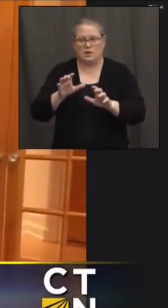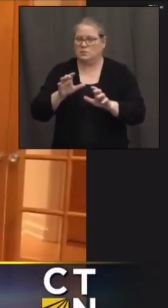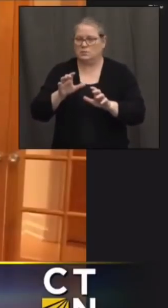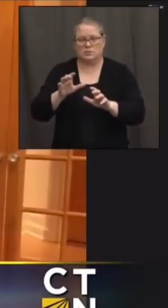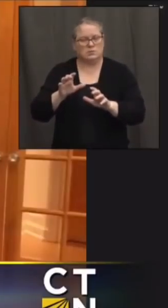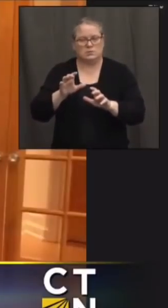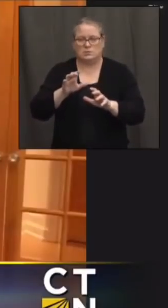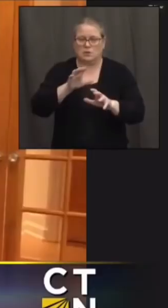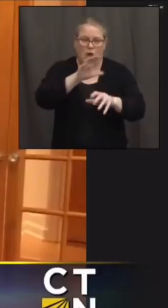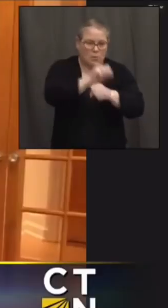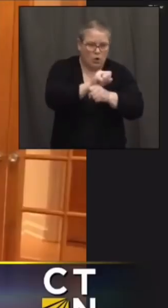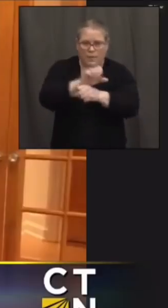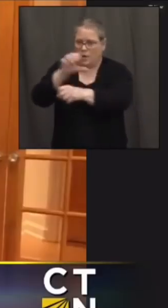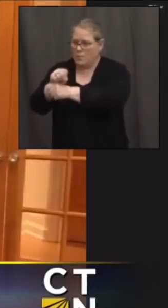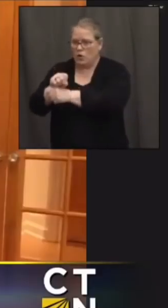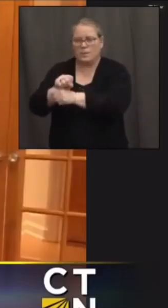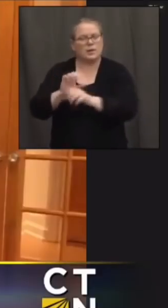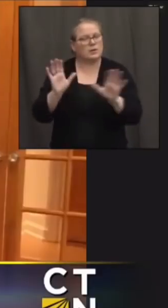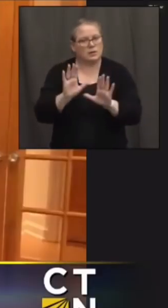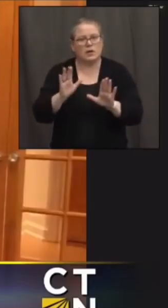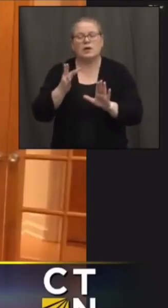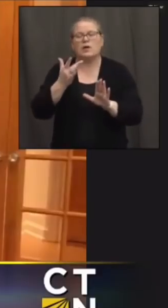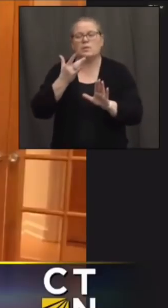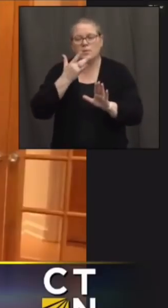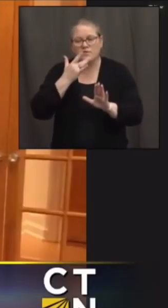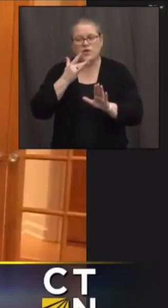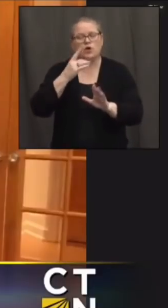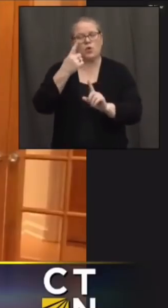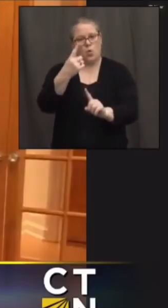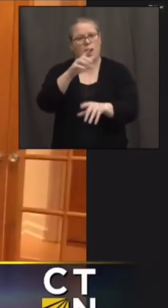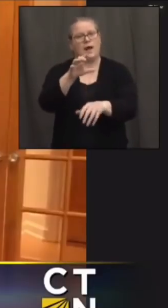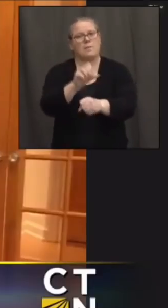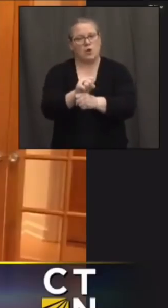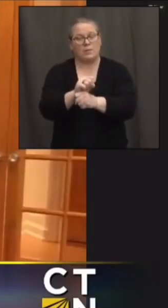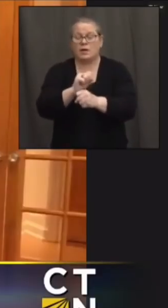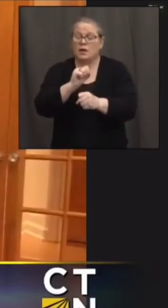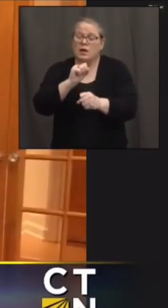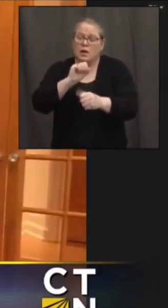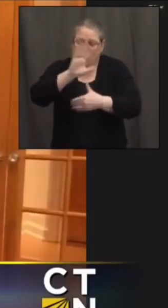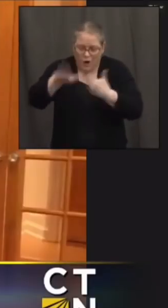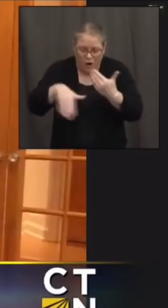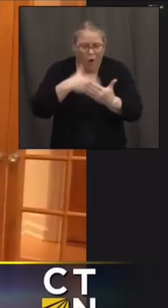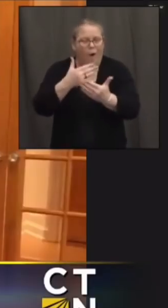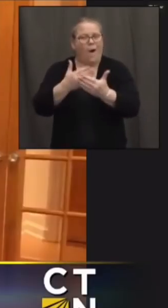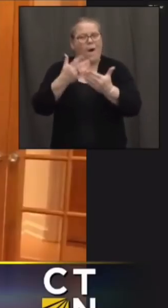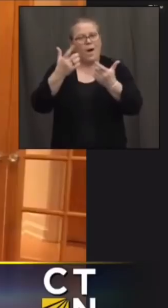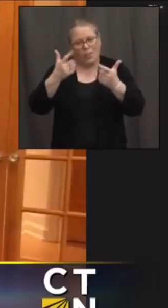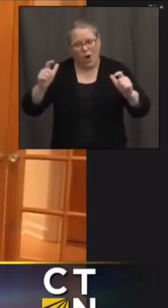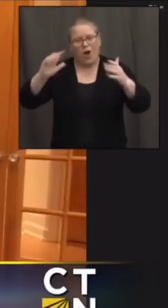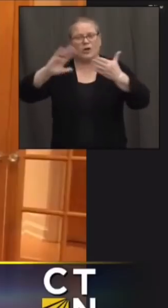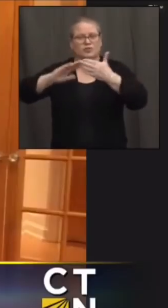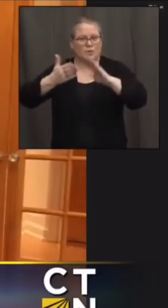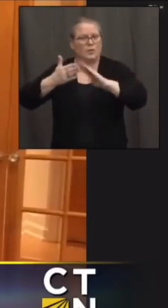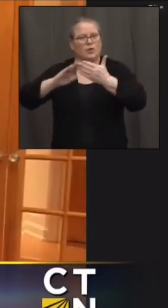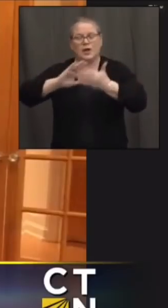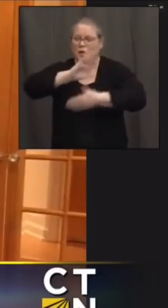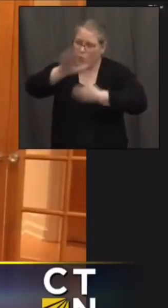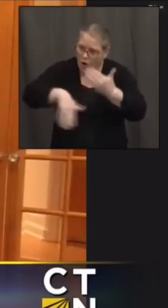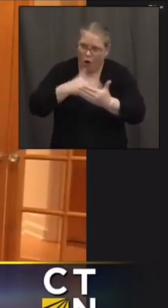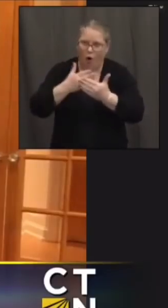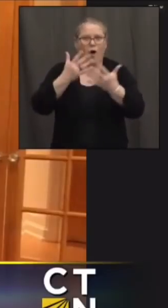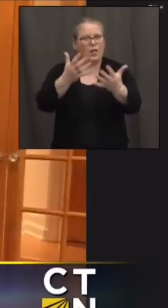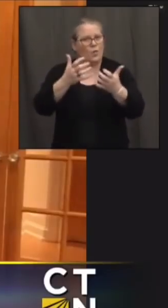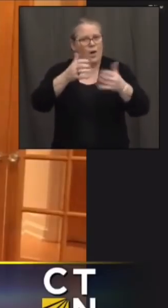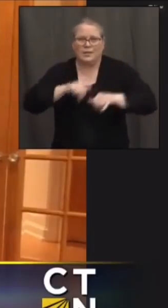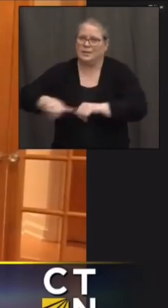appointment um we're all part of the community here right we're all trying to get through this together and one of the ways that everyone can help us just that once you have an appointment